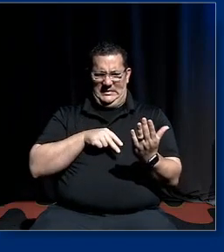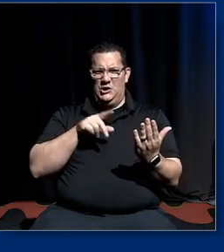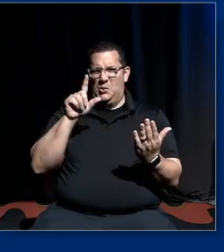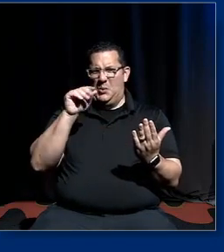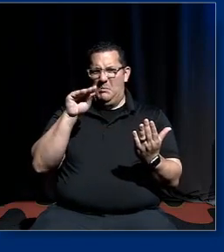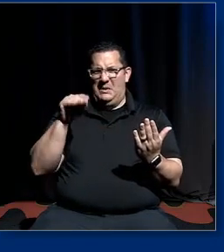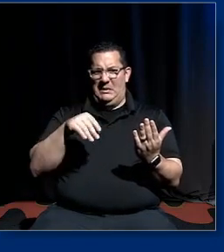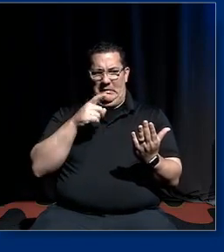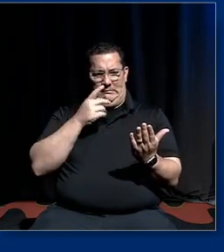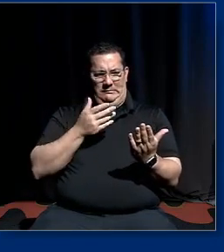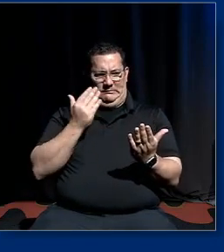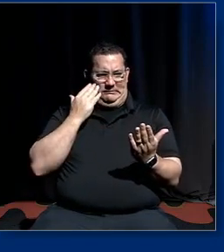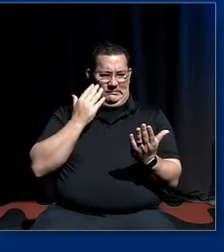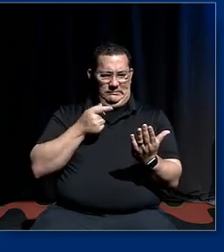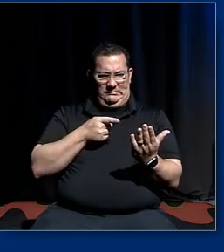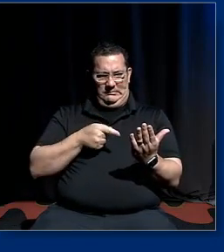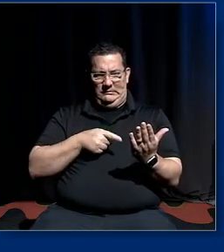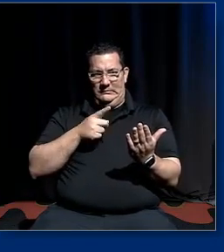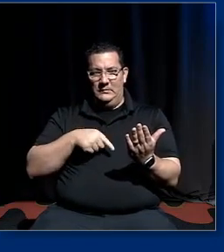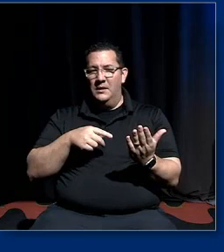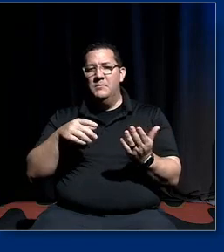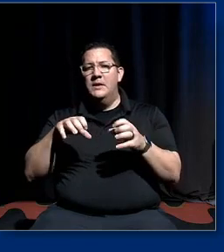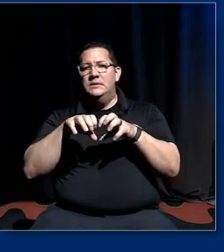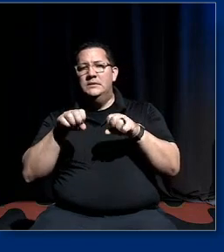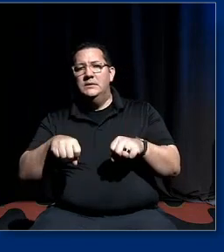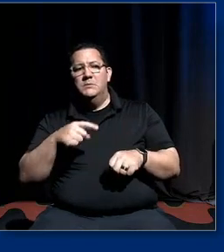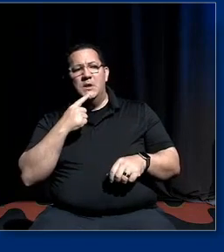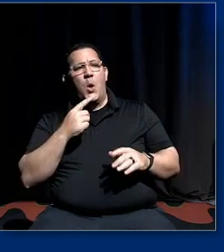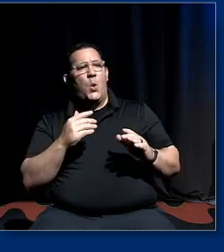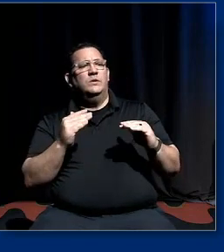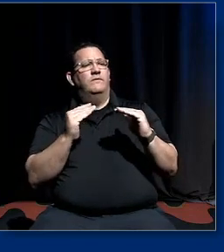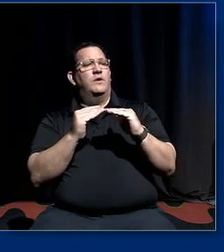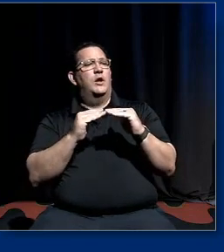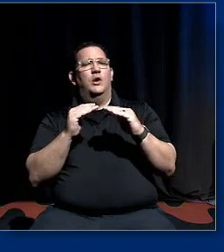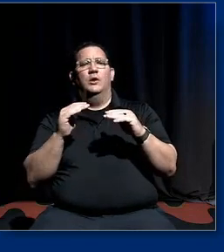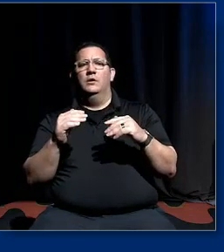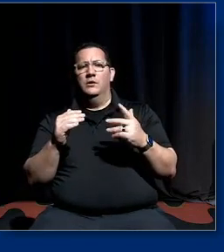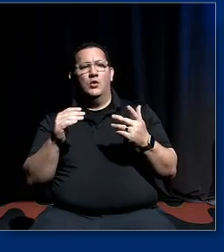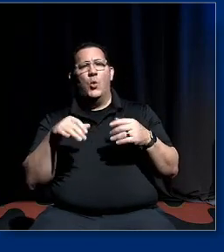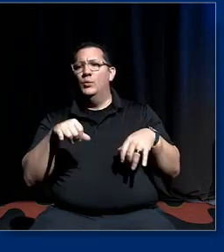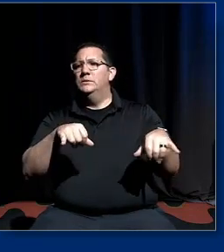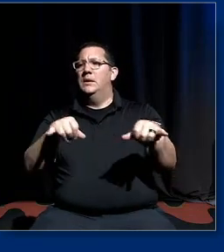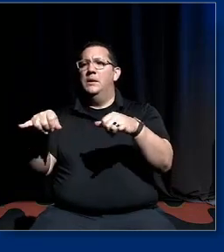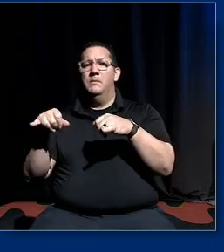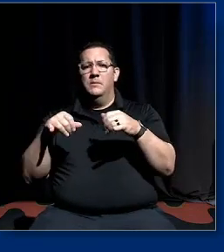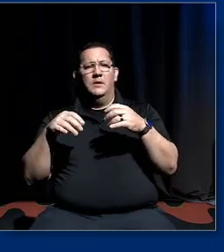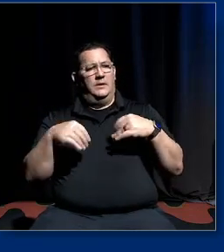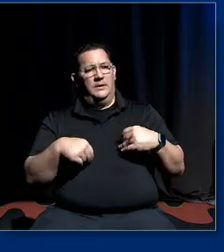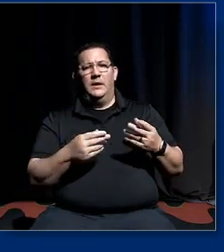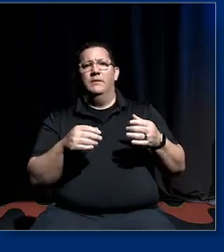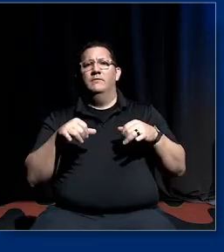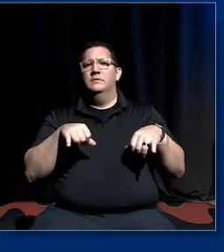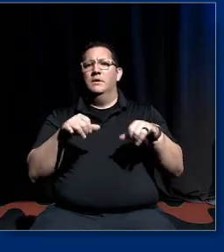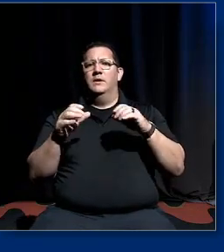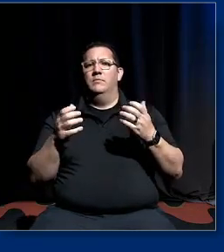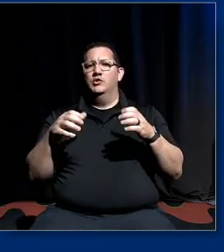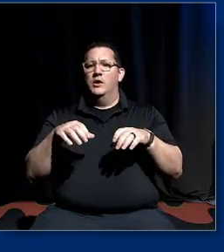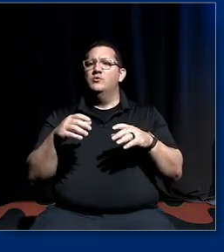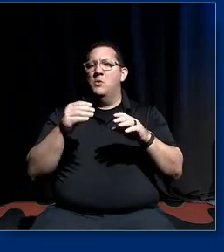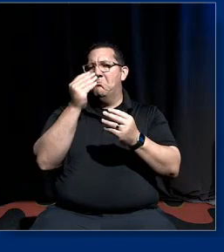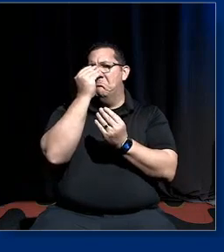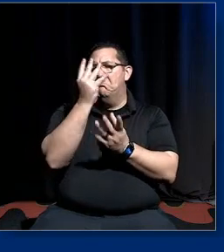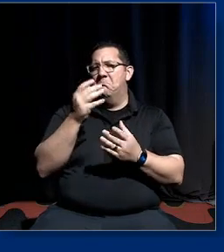but the the system tells you that it's fair and equal and you all had the same chance and by the way we're a meritocracy